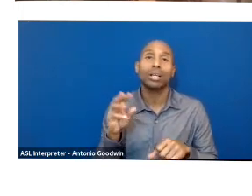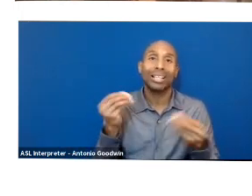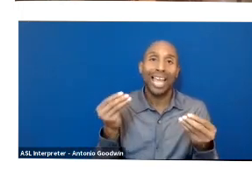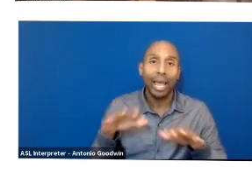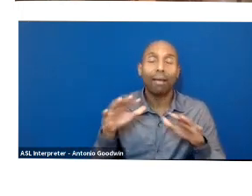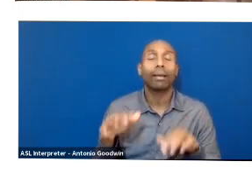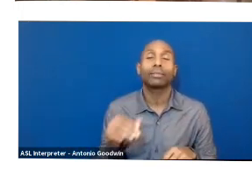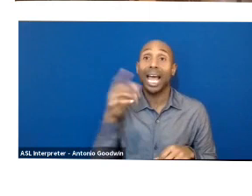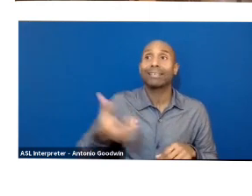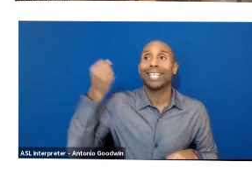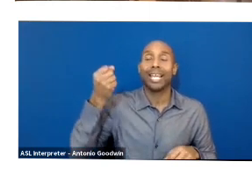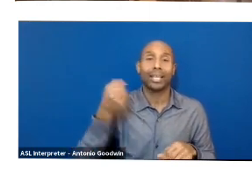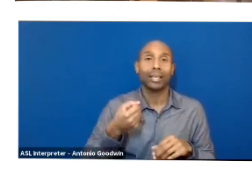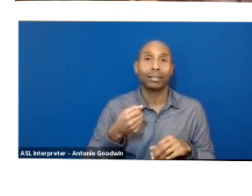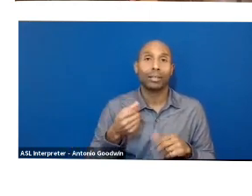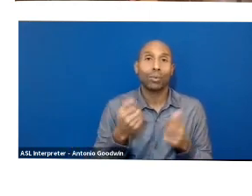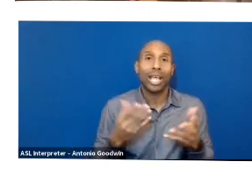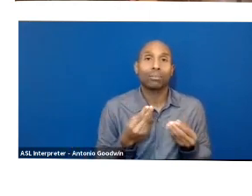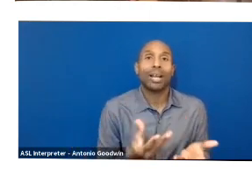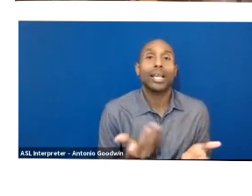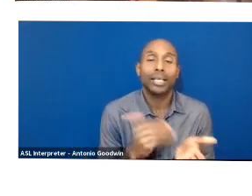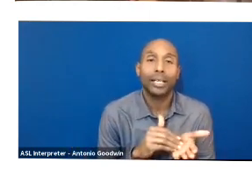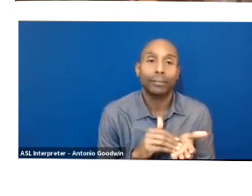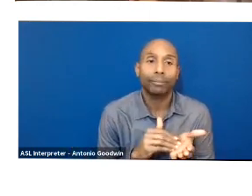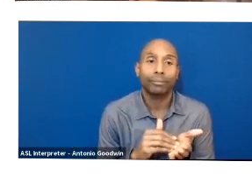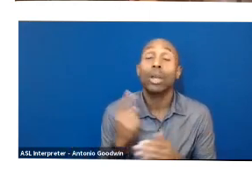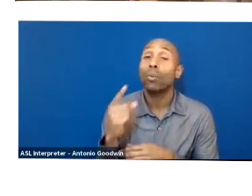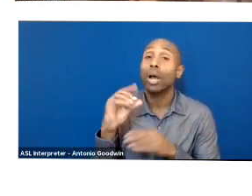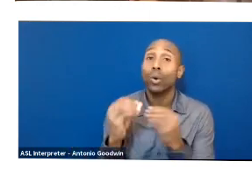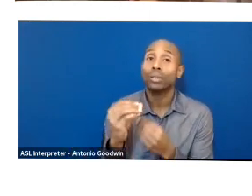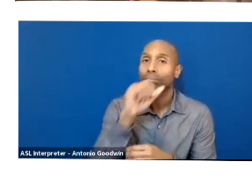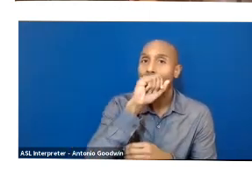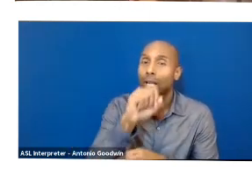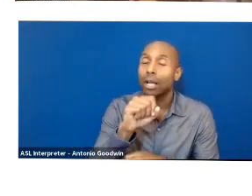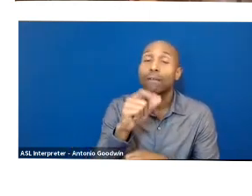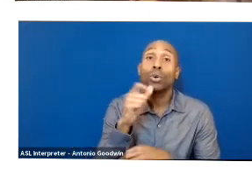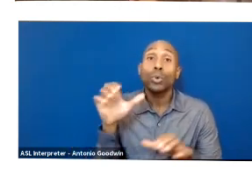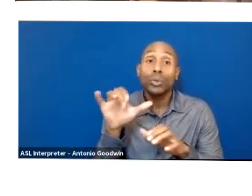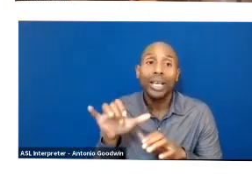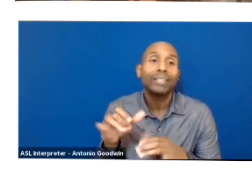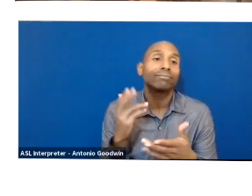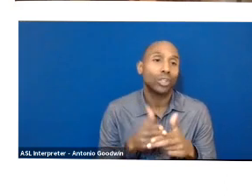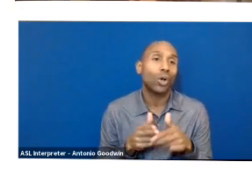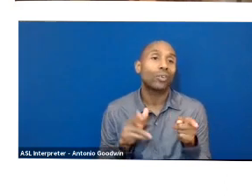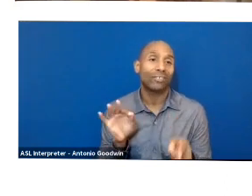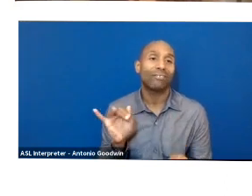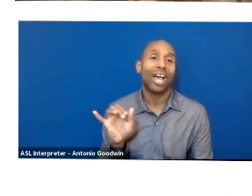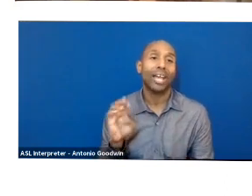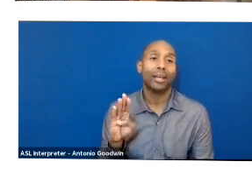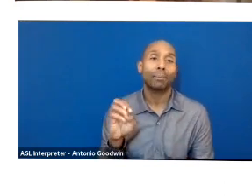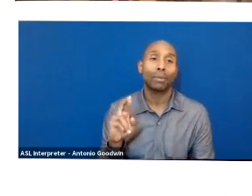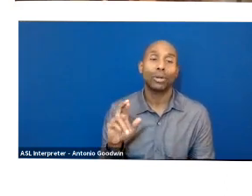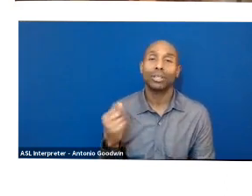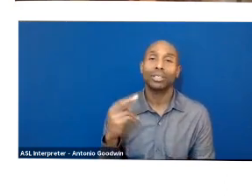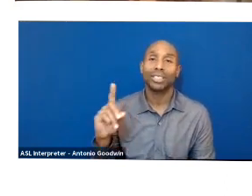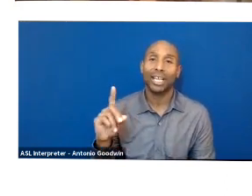I love and work with that is at the forefront of this is Fiber Shed. And Fiber Shed has a soil to soil framework, which